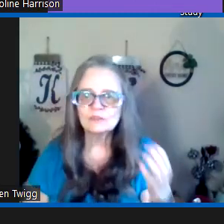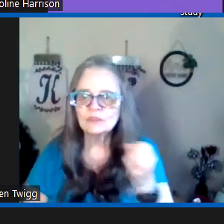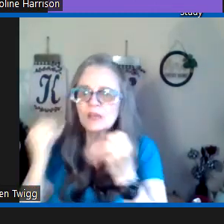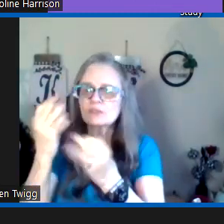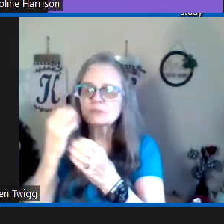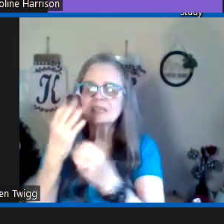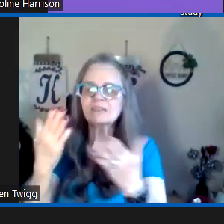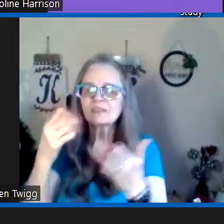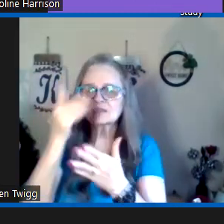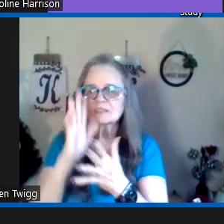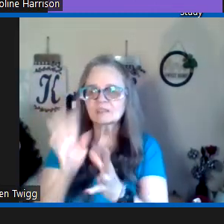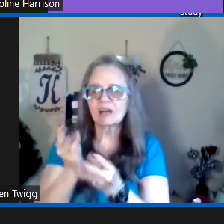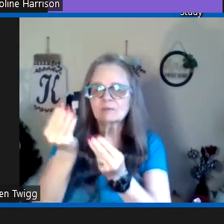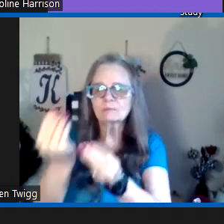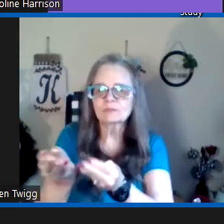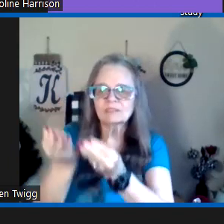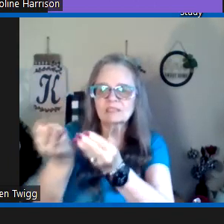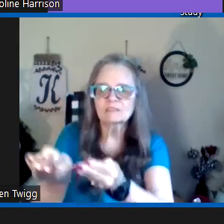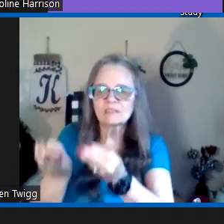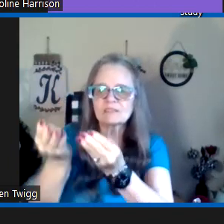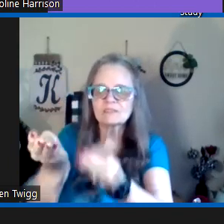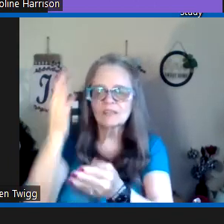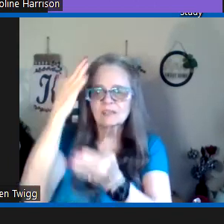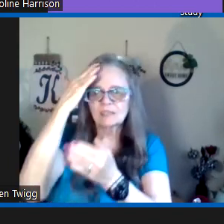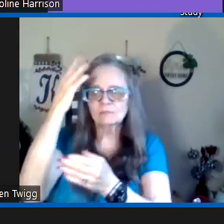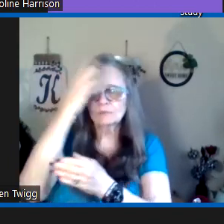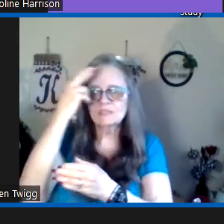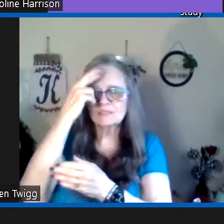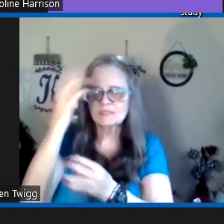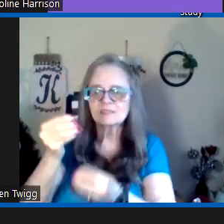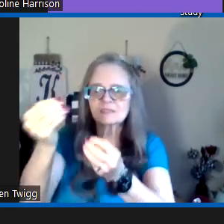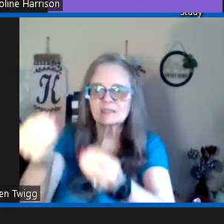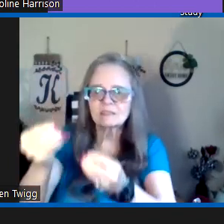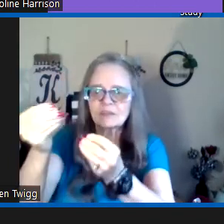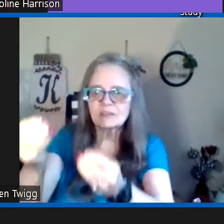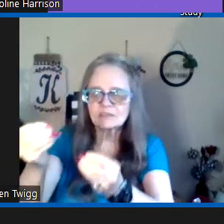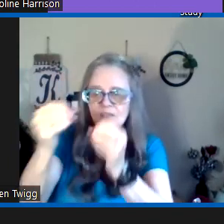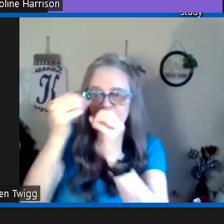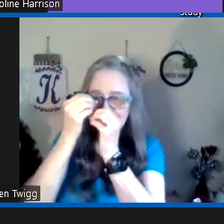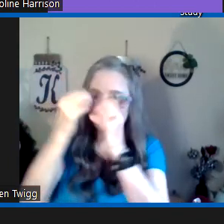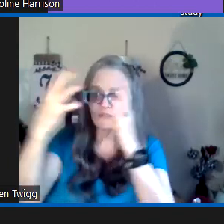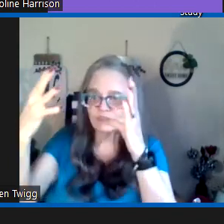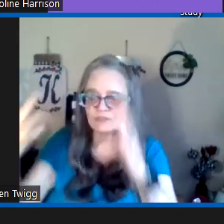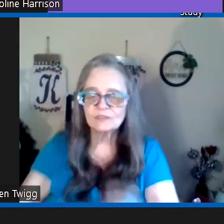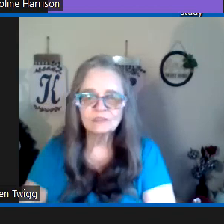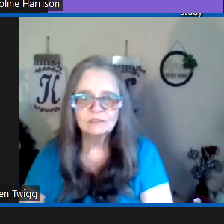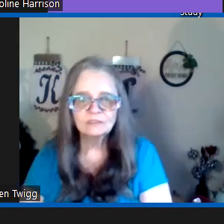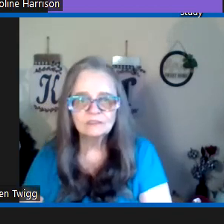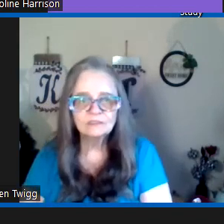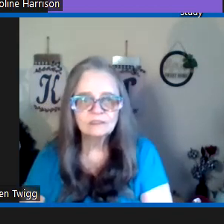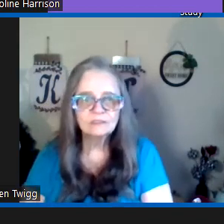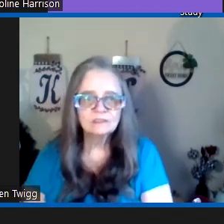so there's there's many things that god will give us and reasons to give us visions